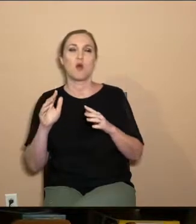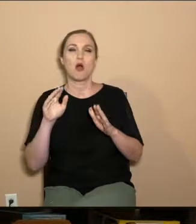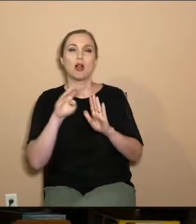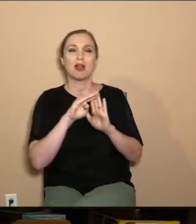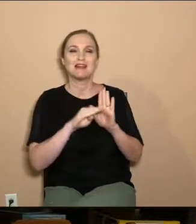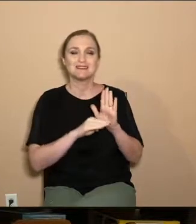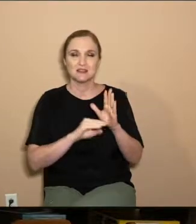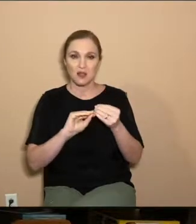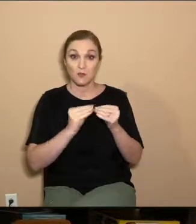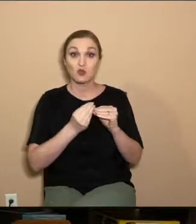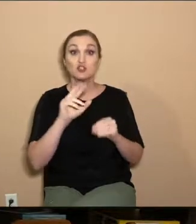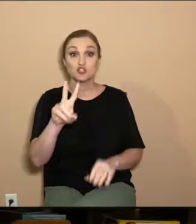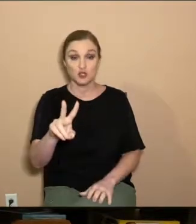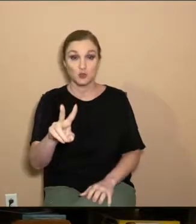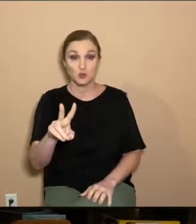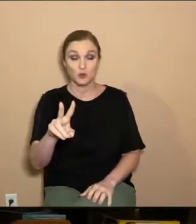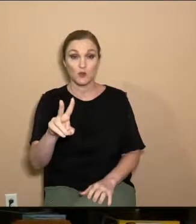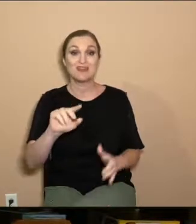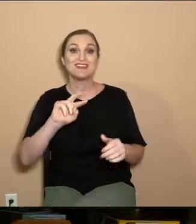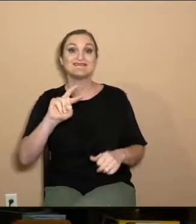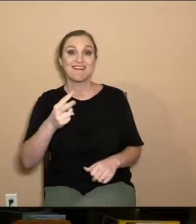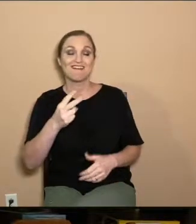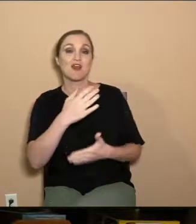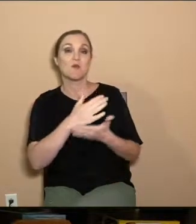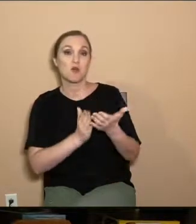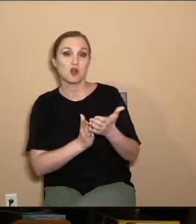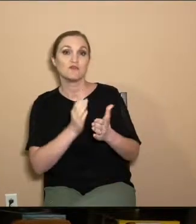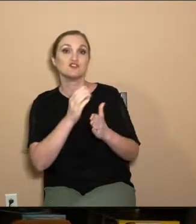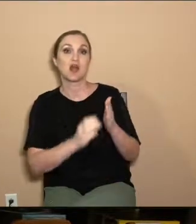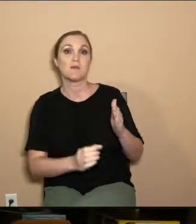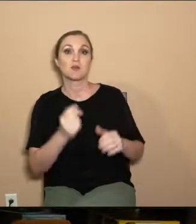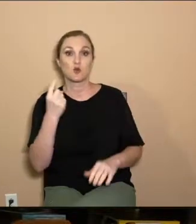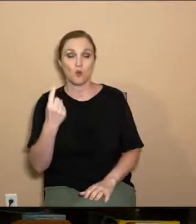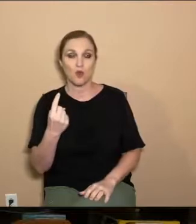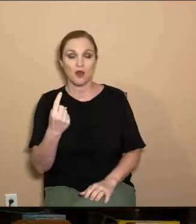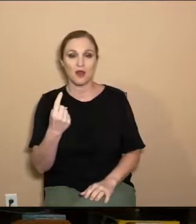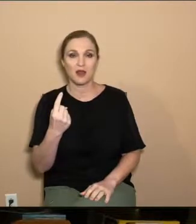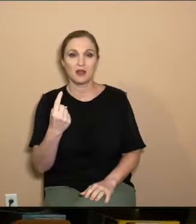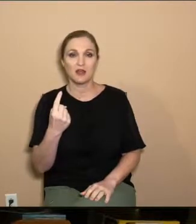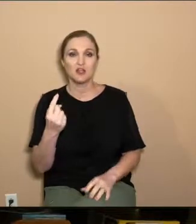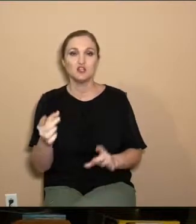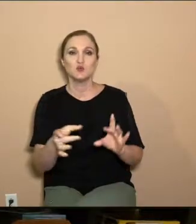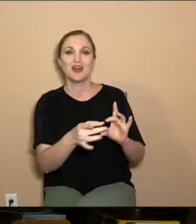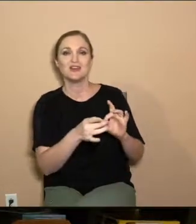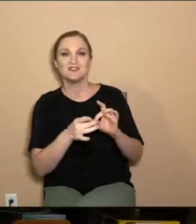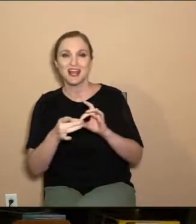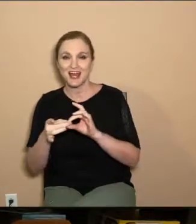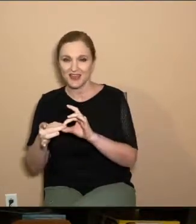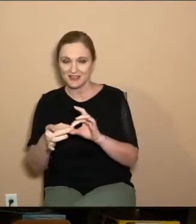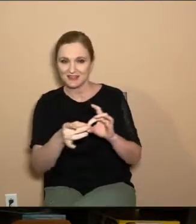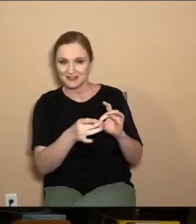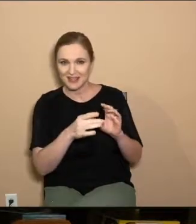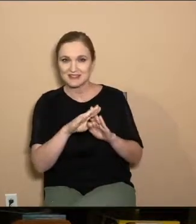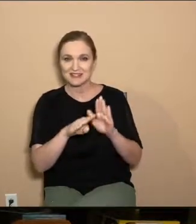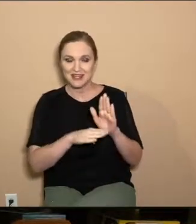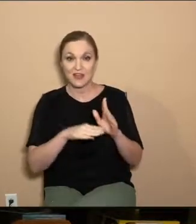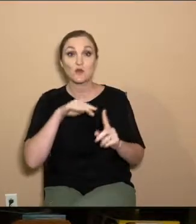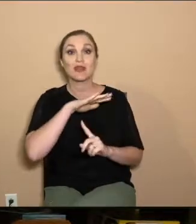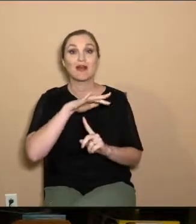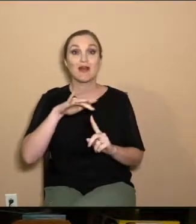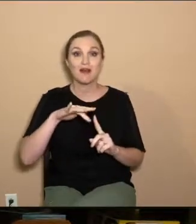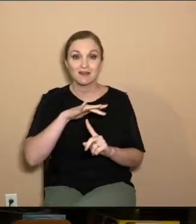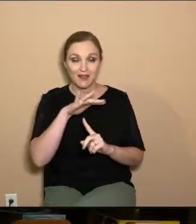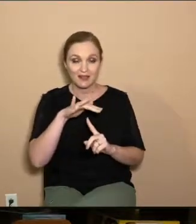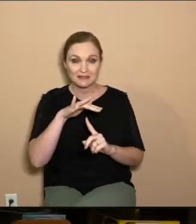two and in the second part of chapter one to kind of tie this lesson together with context. This